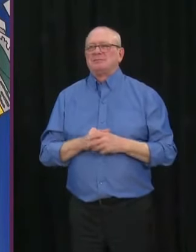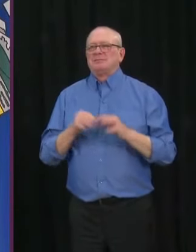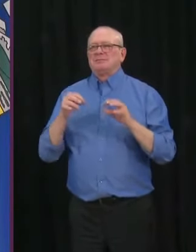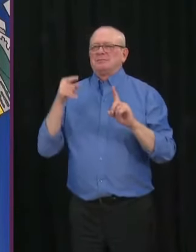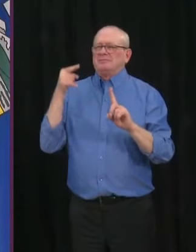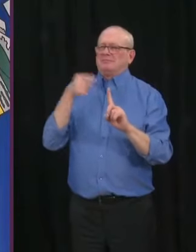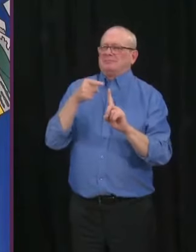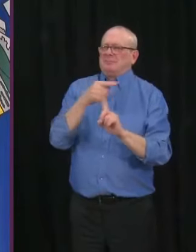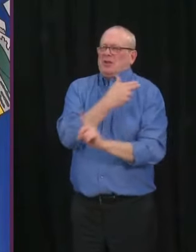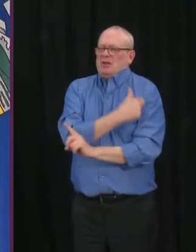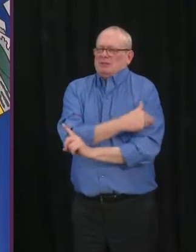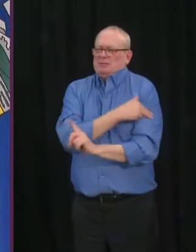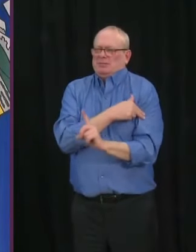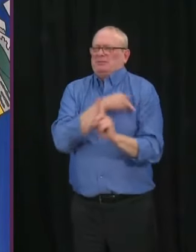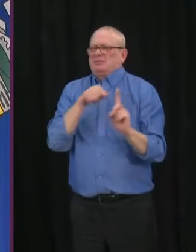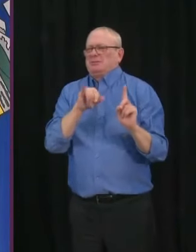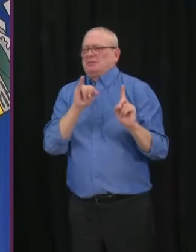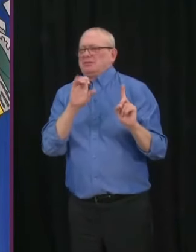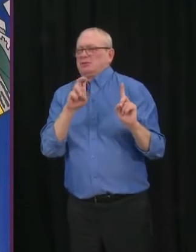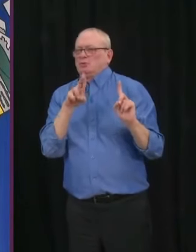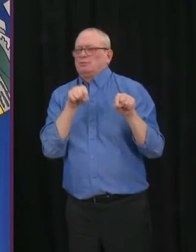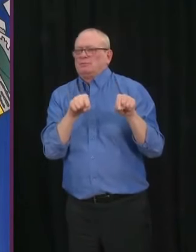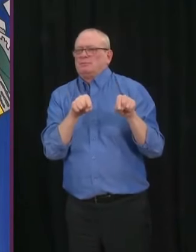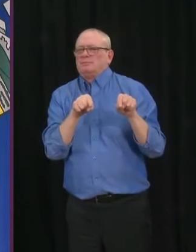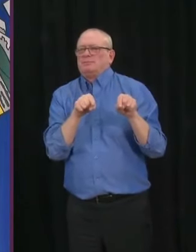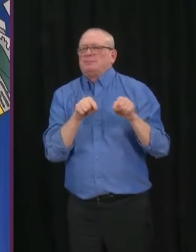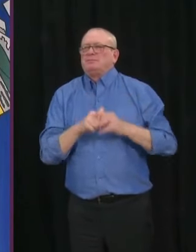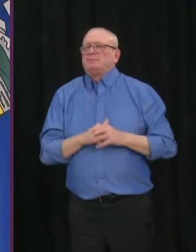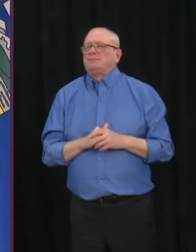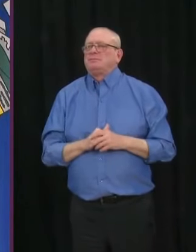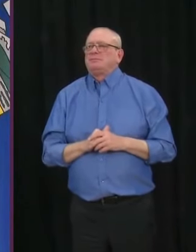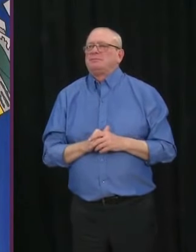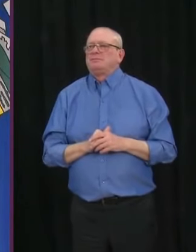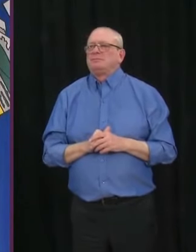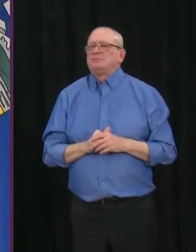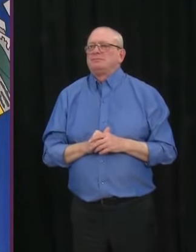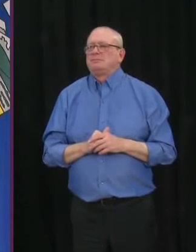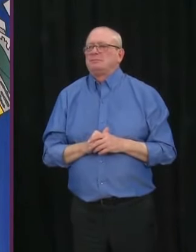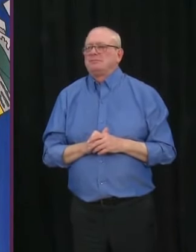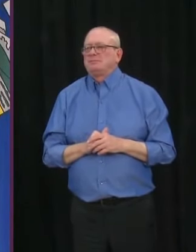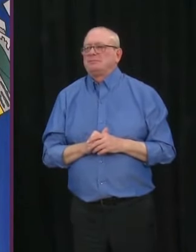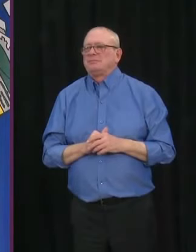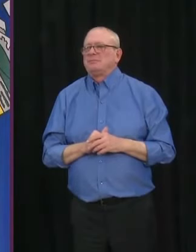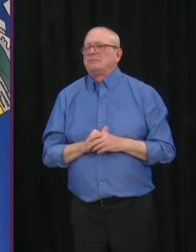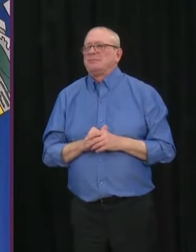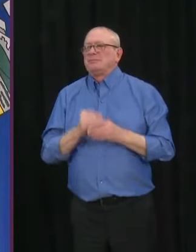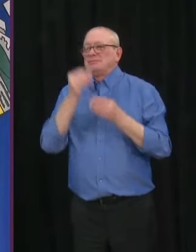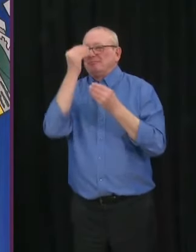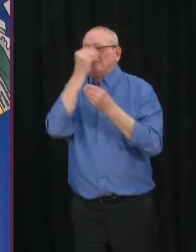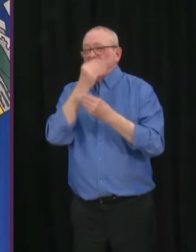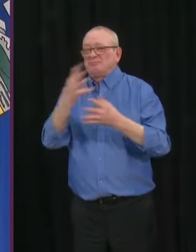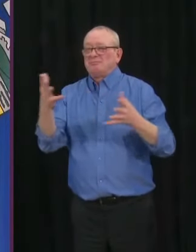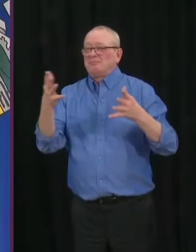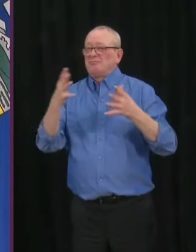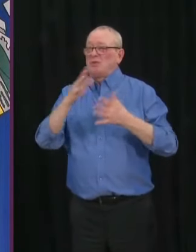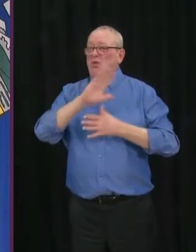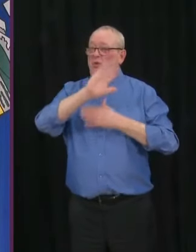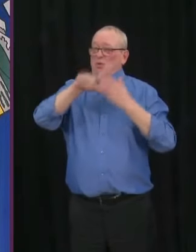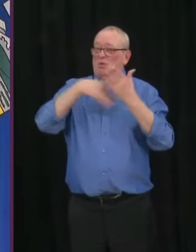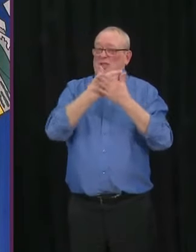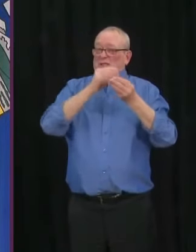just to use this as an opportunity to say that as we look at our hospitalizations, obviously, it's going to